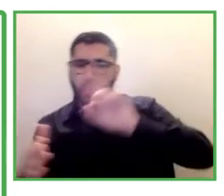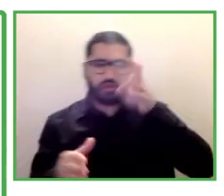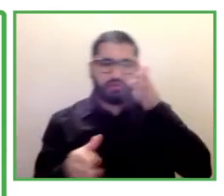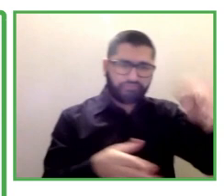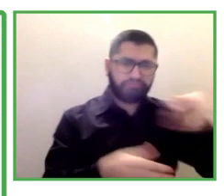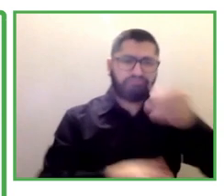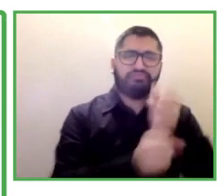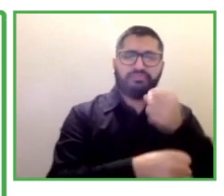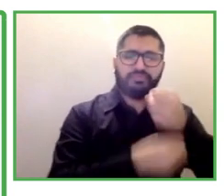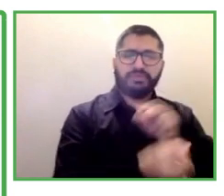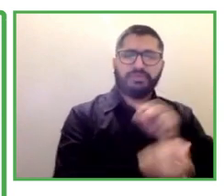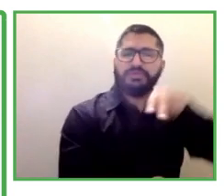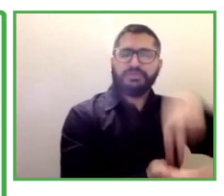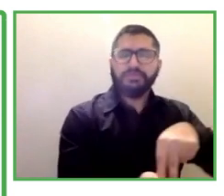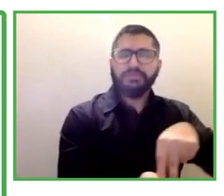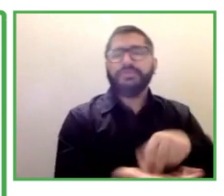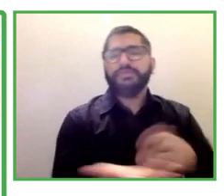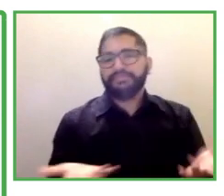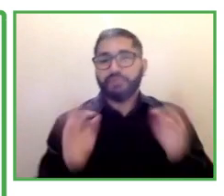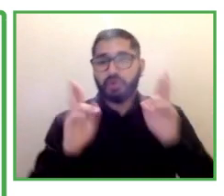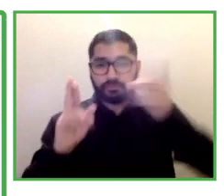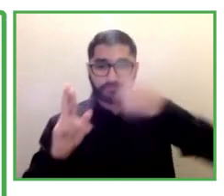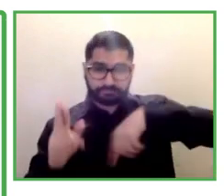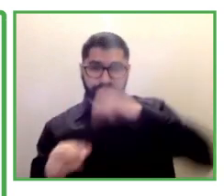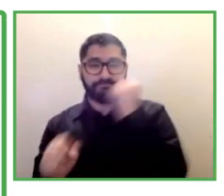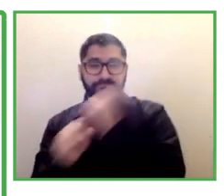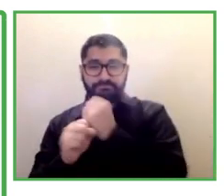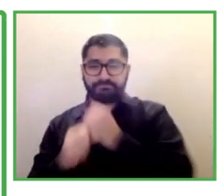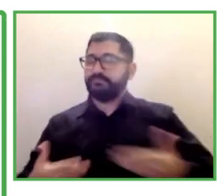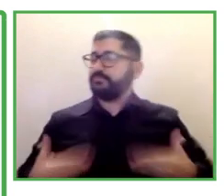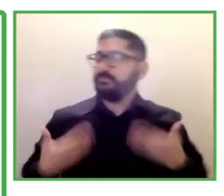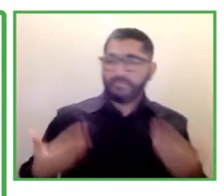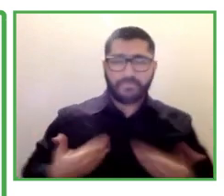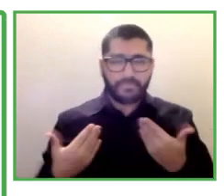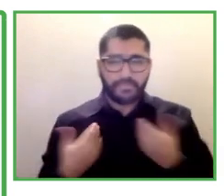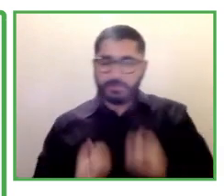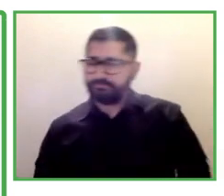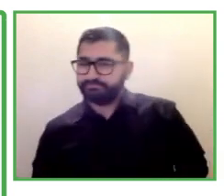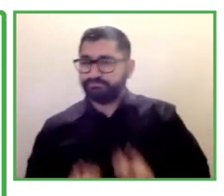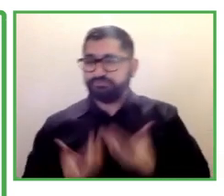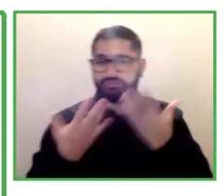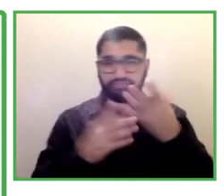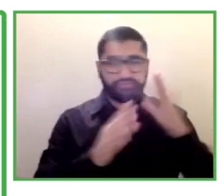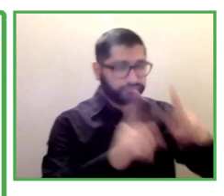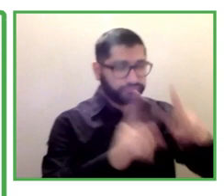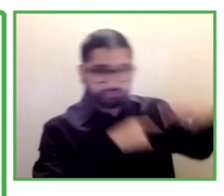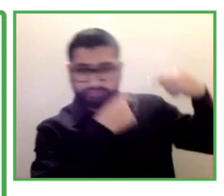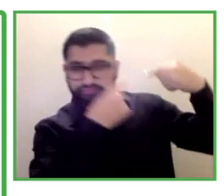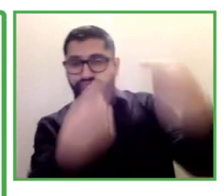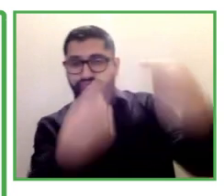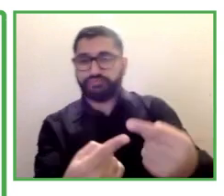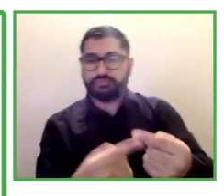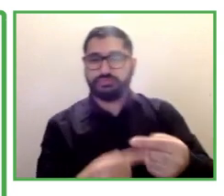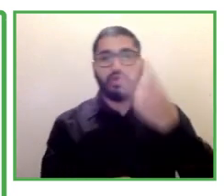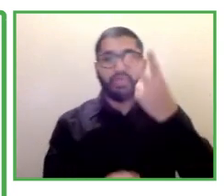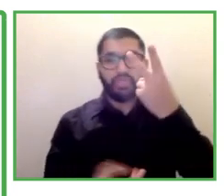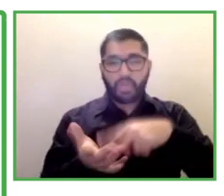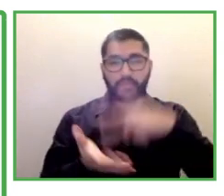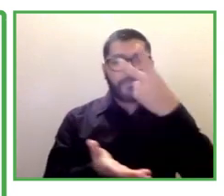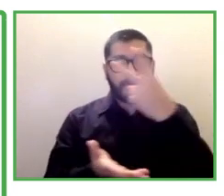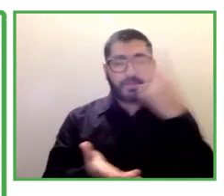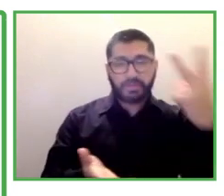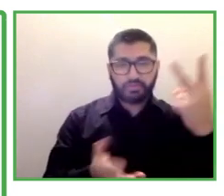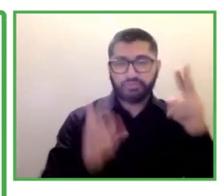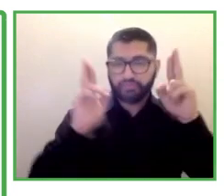and our participants for their futures because I think everyone deserves a chance to be part of our